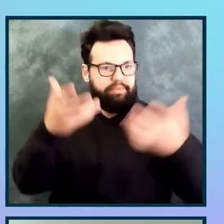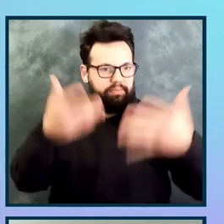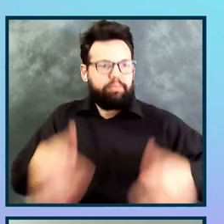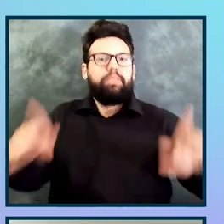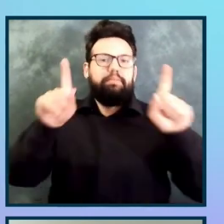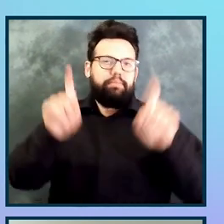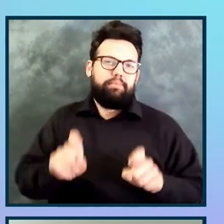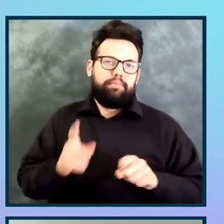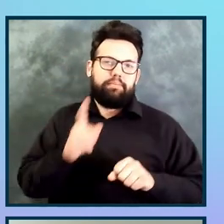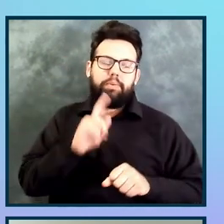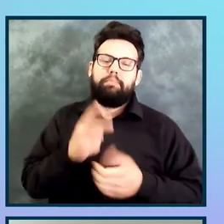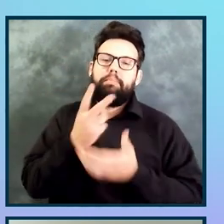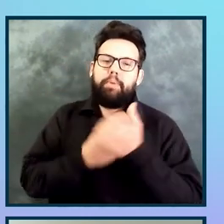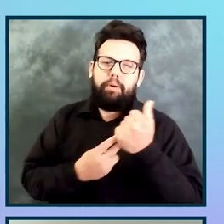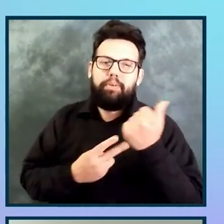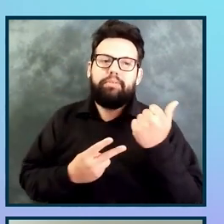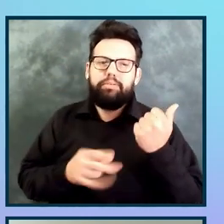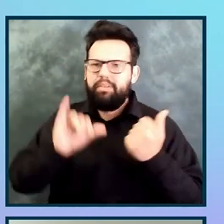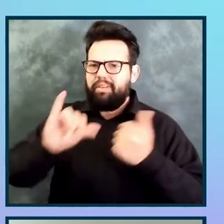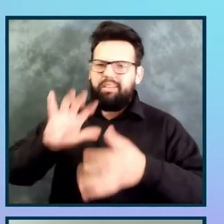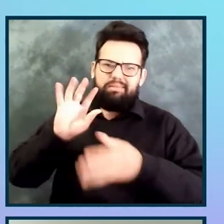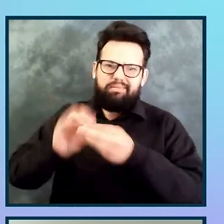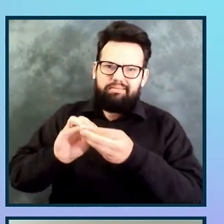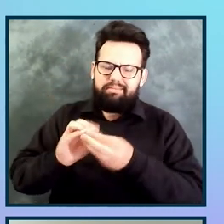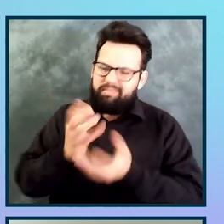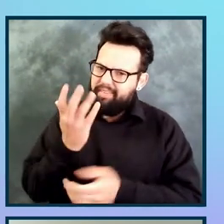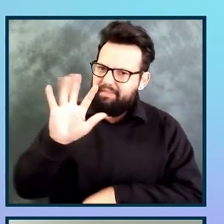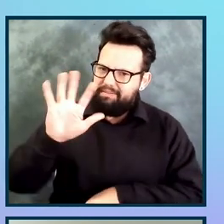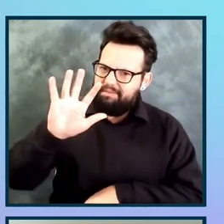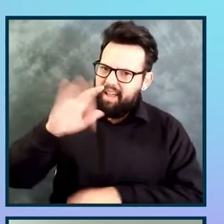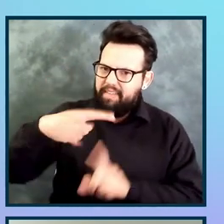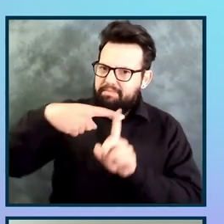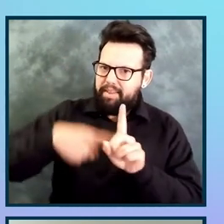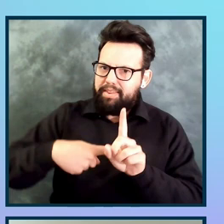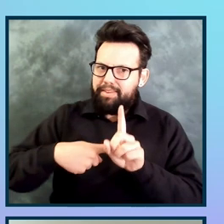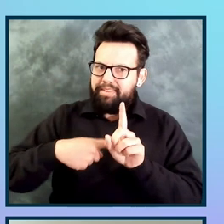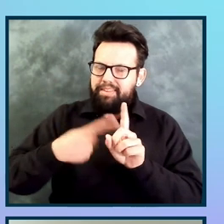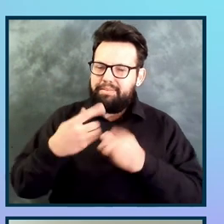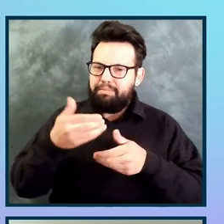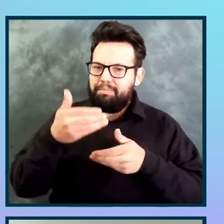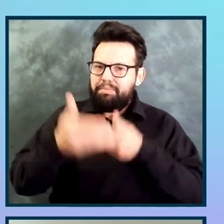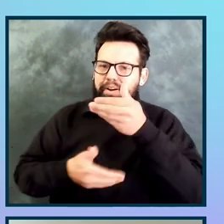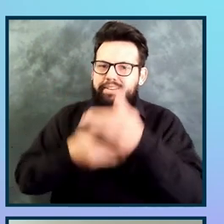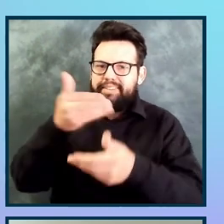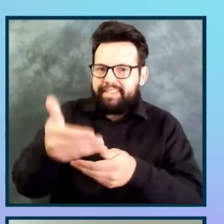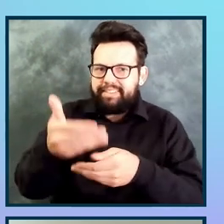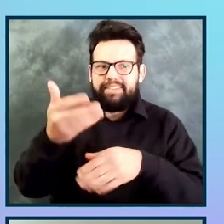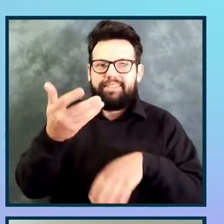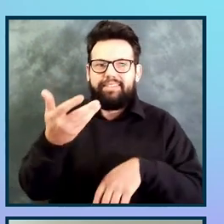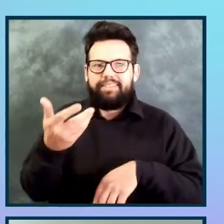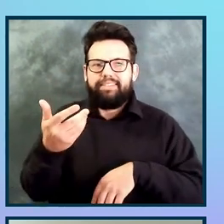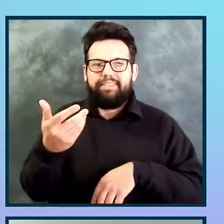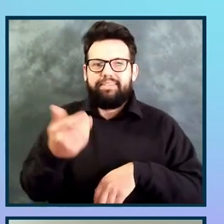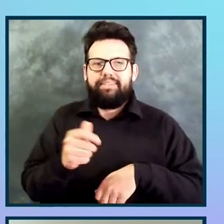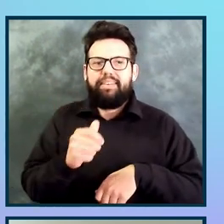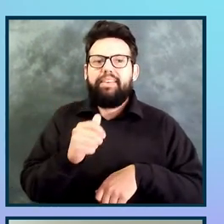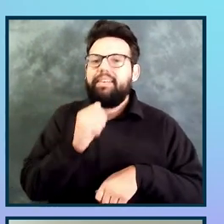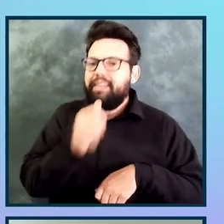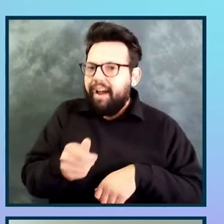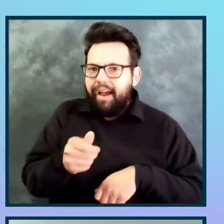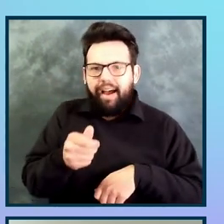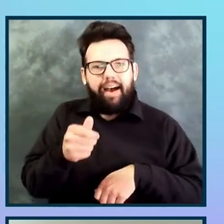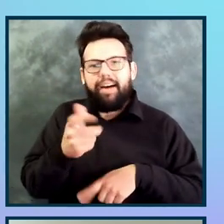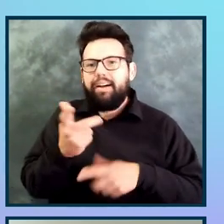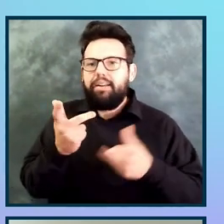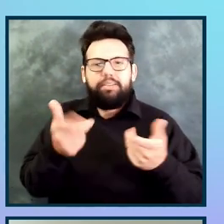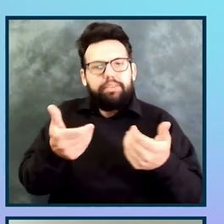is, I think, a five-month process as a result of us, you know, not decoupling those components and unnecessarily forcing